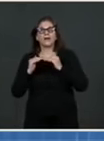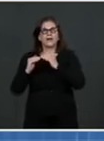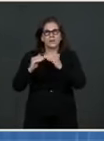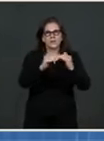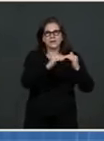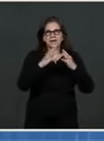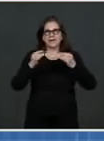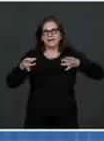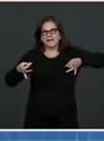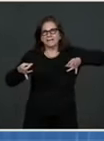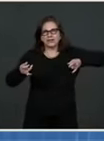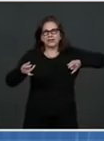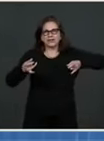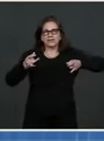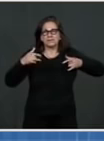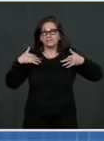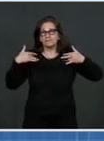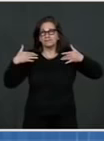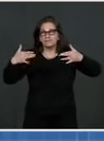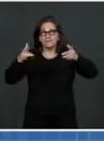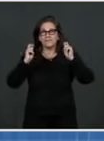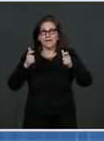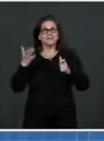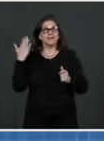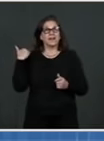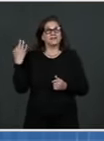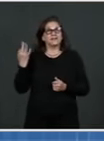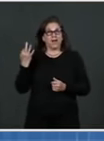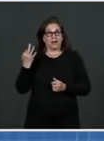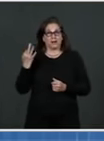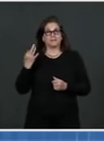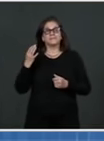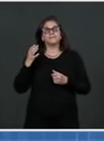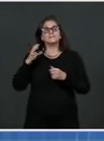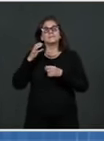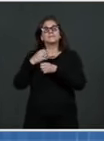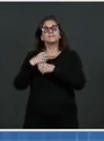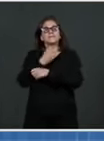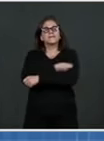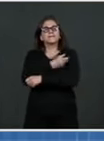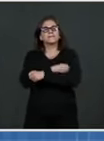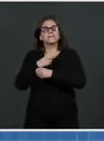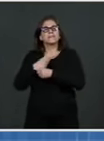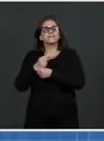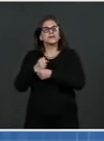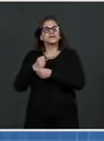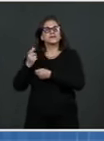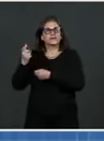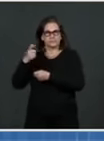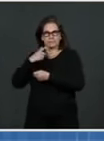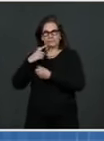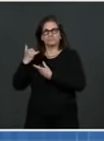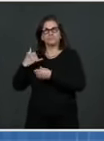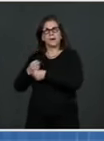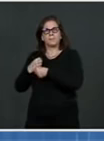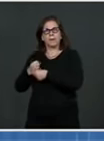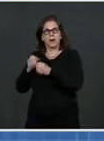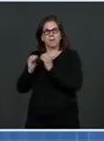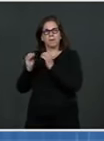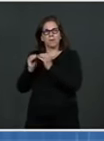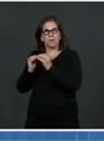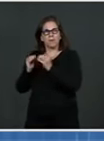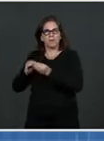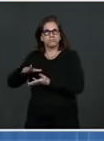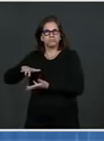Friday, vaccine manufacturers report to us that they remain on track to meet their targets by the end